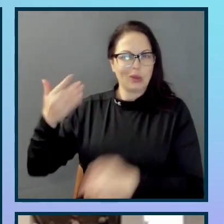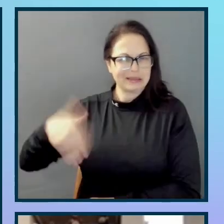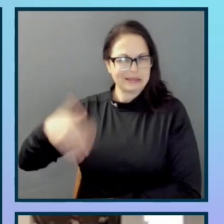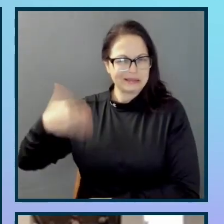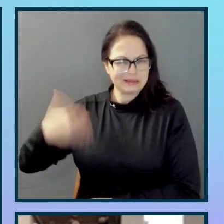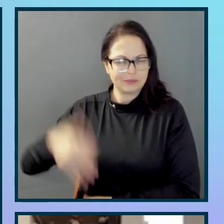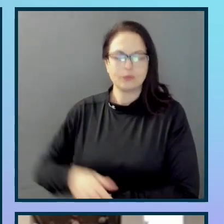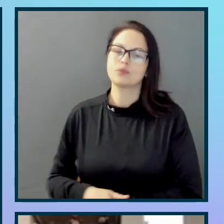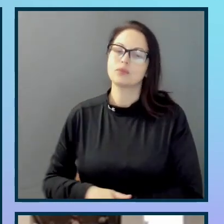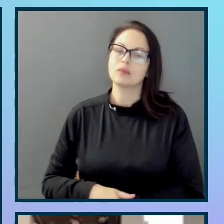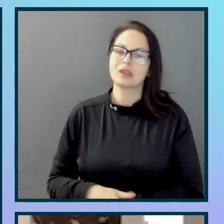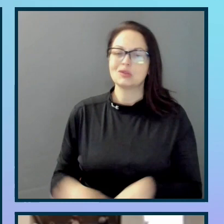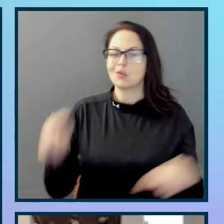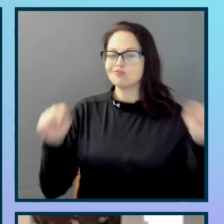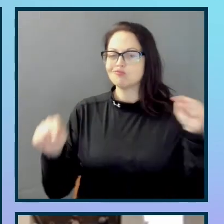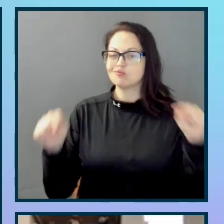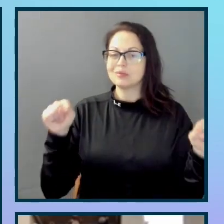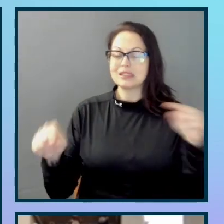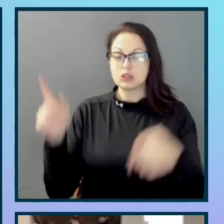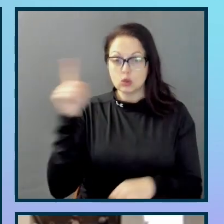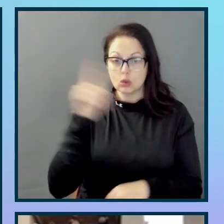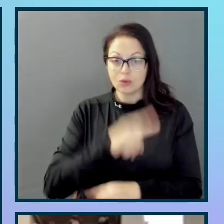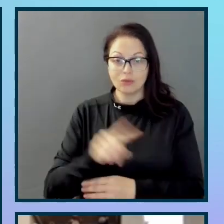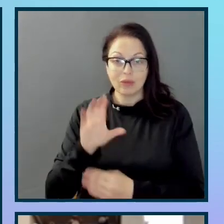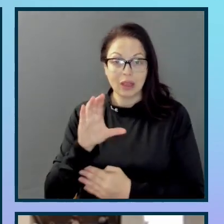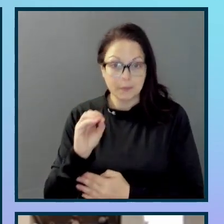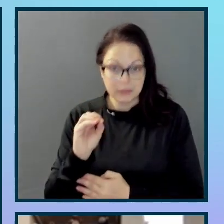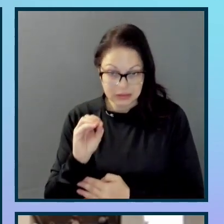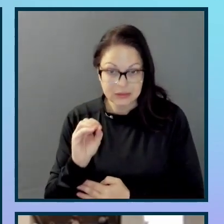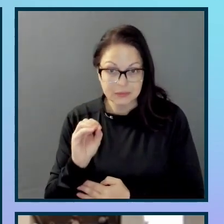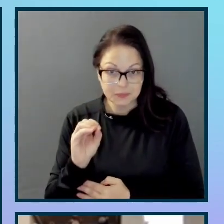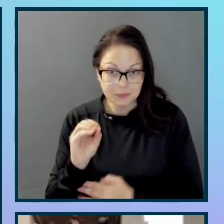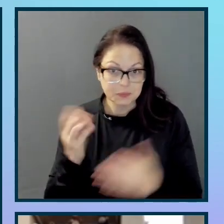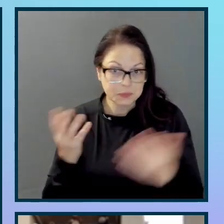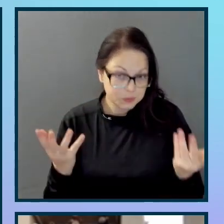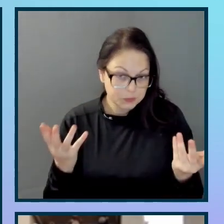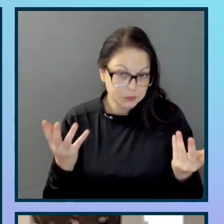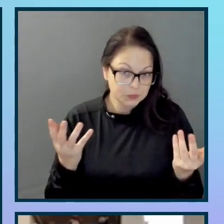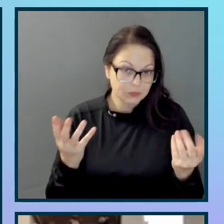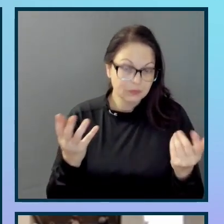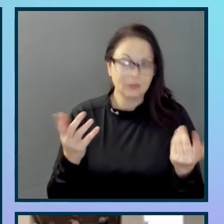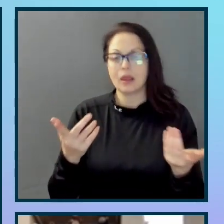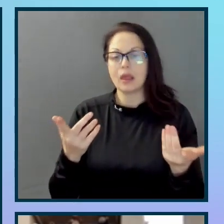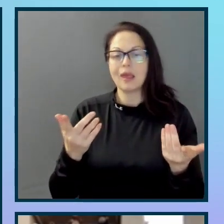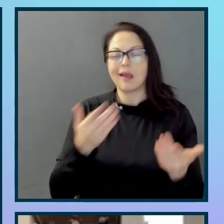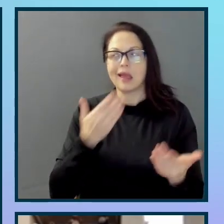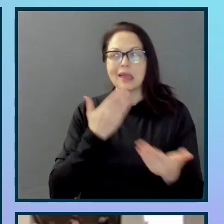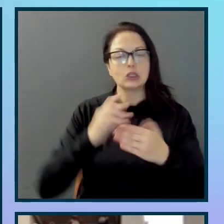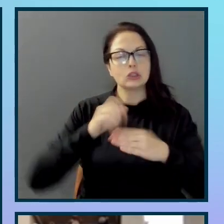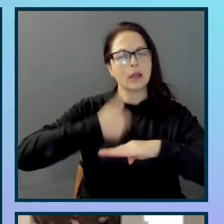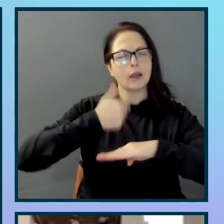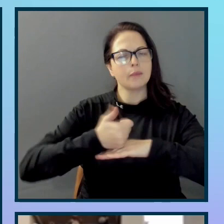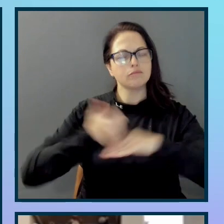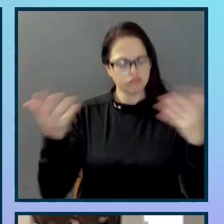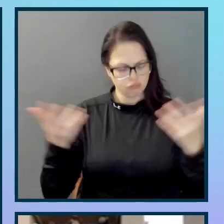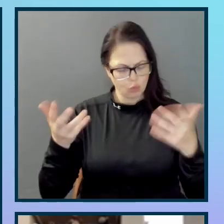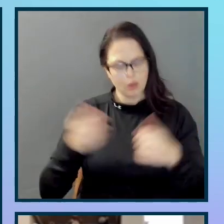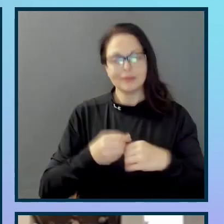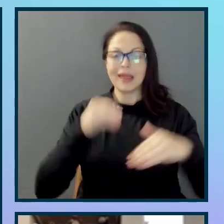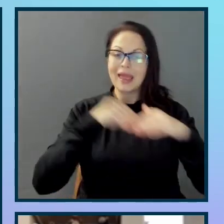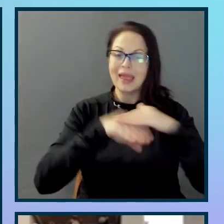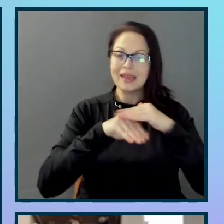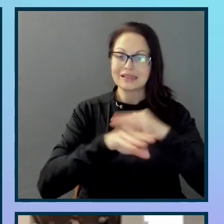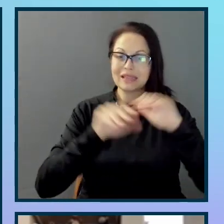two completely fictional companies in our story, both multinational corporations I'd imagine, an ideal setup would be both an accessibility team and a